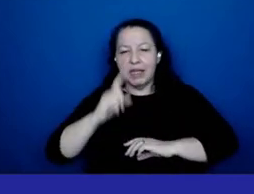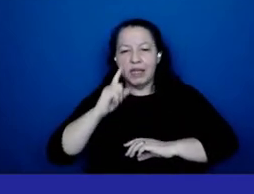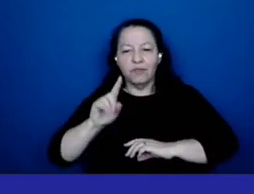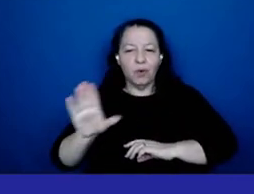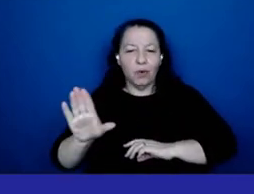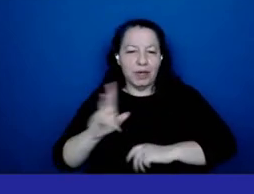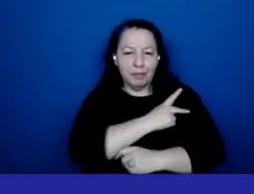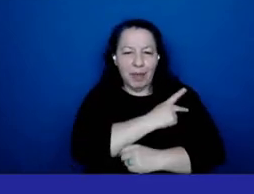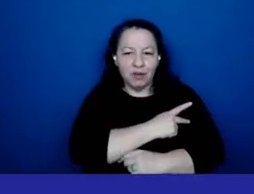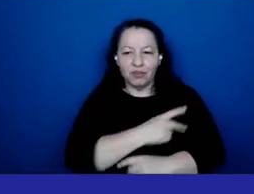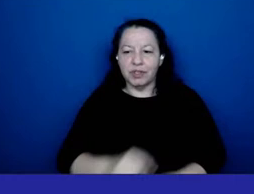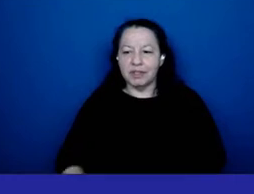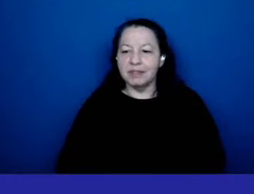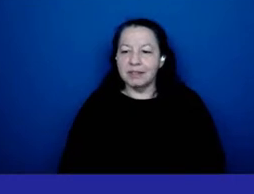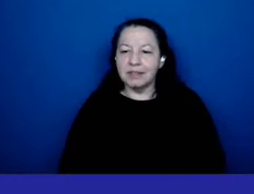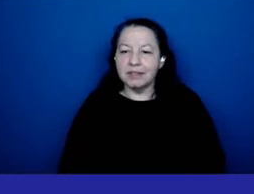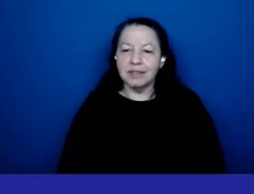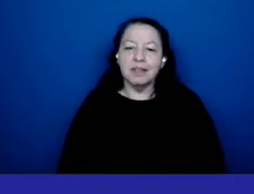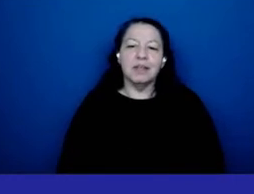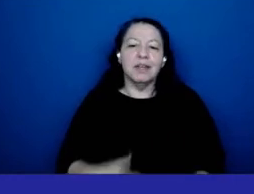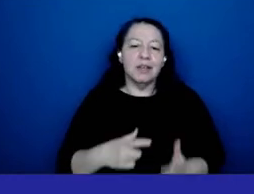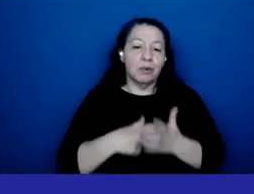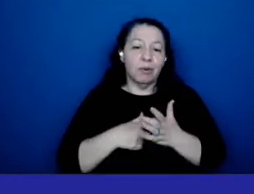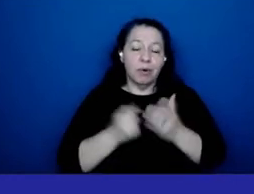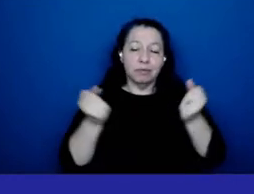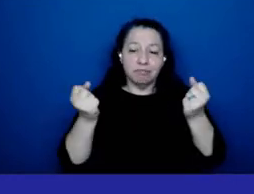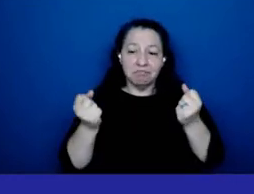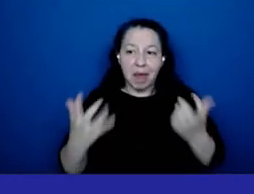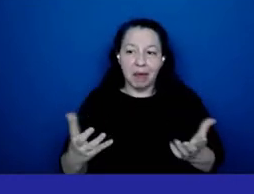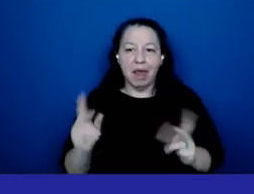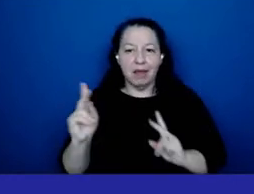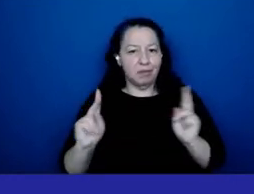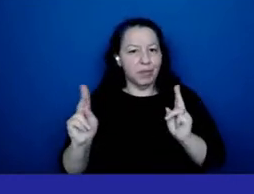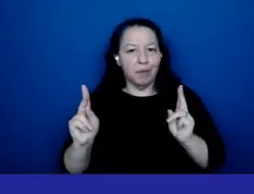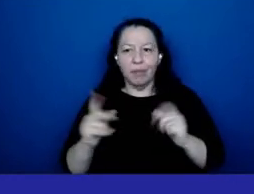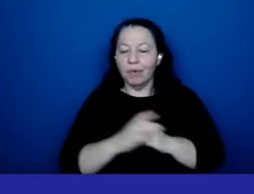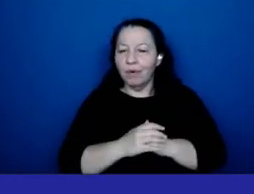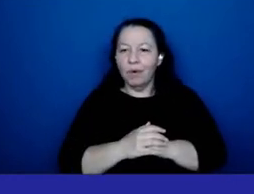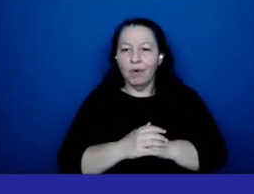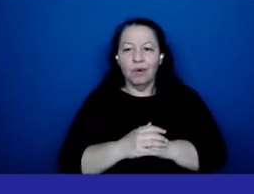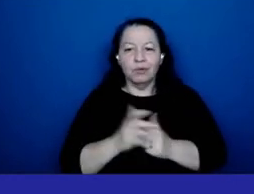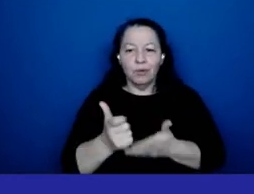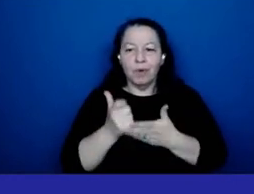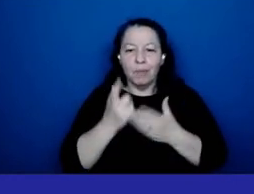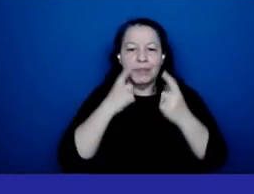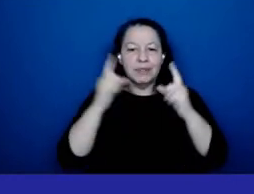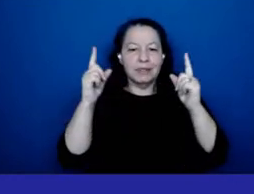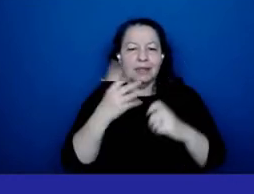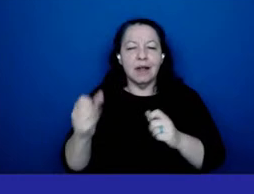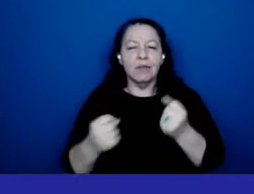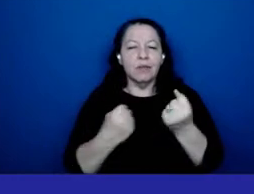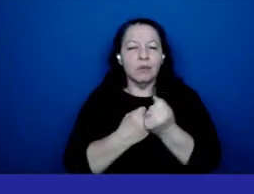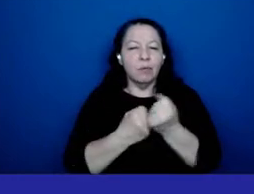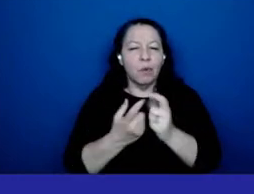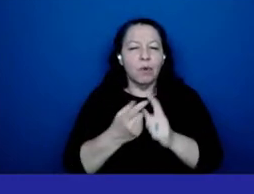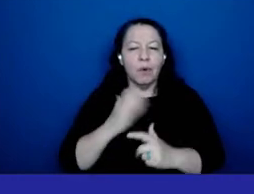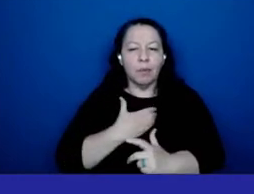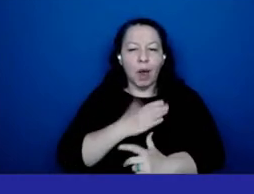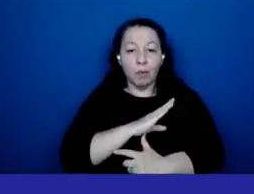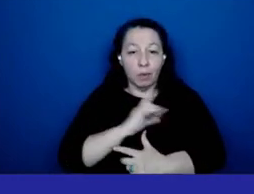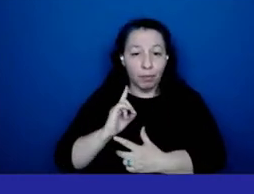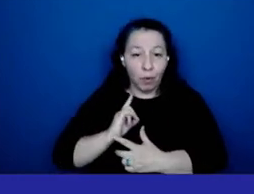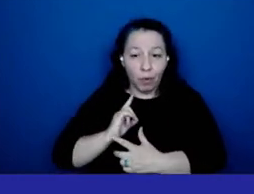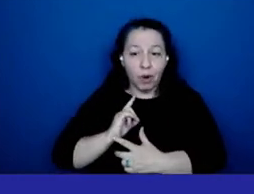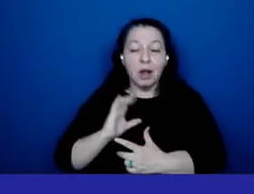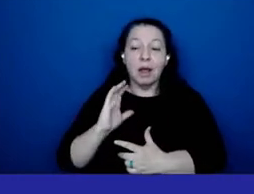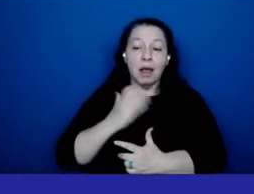patients uh it takes a huge number of people to make us succeed and the support of our board our elected